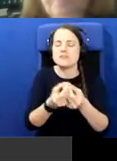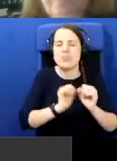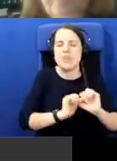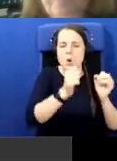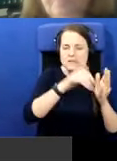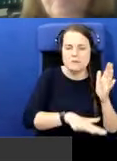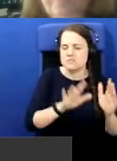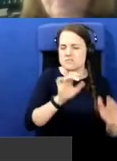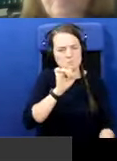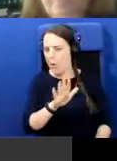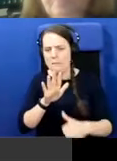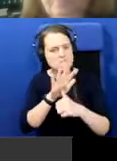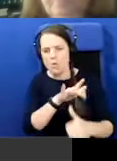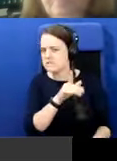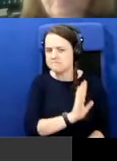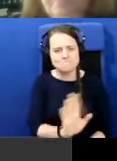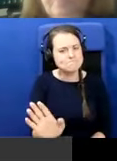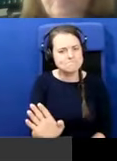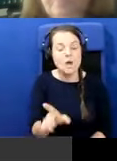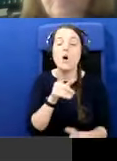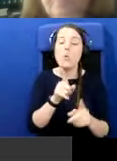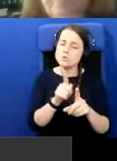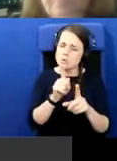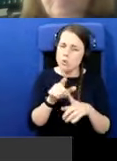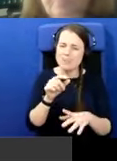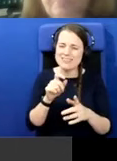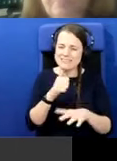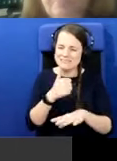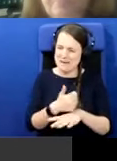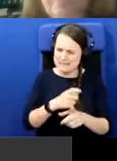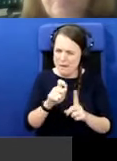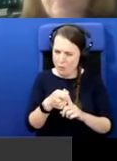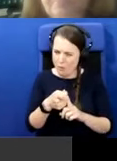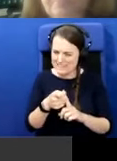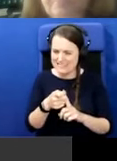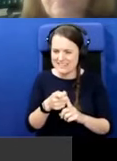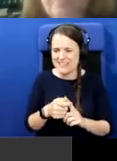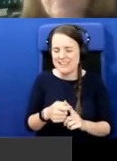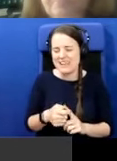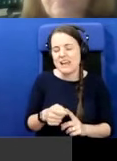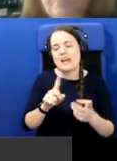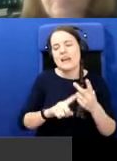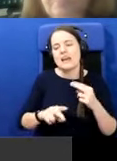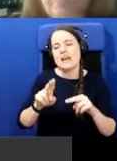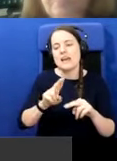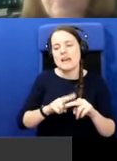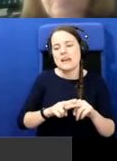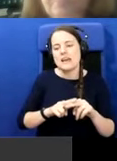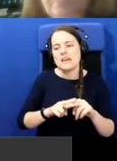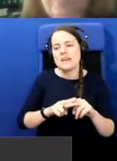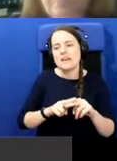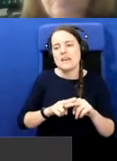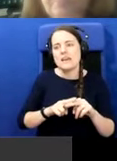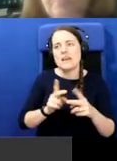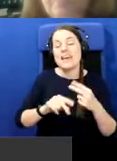completely agree also that there is a basic point here. You know, if you say that you